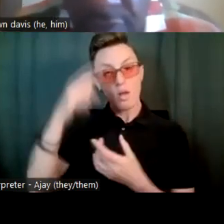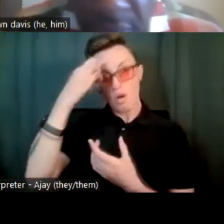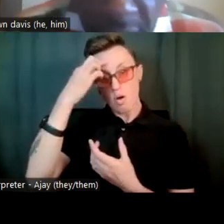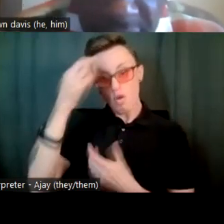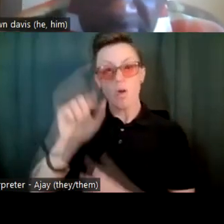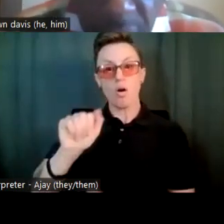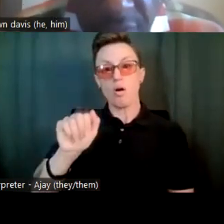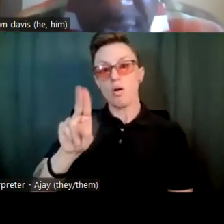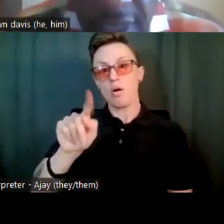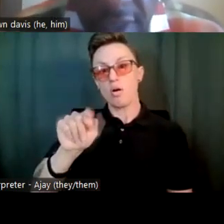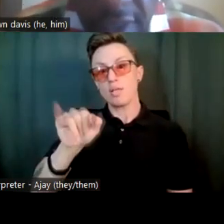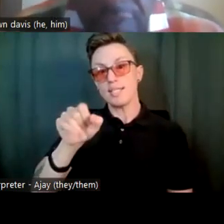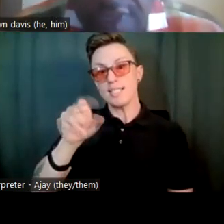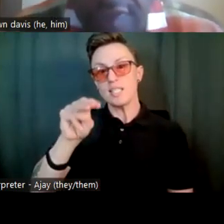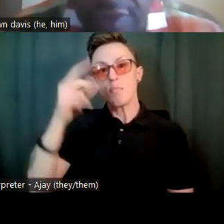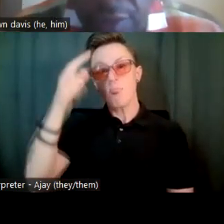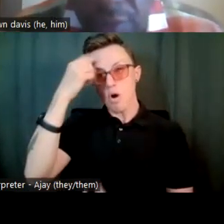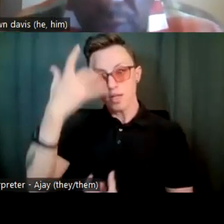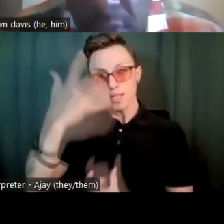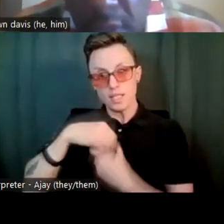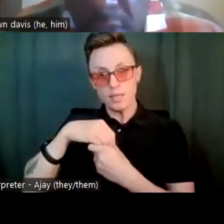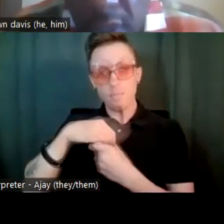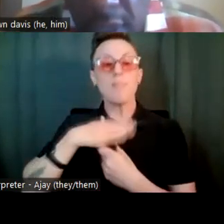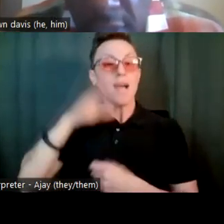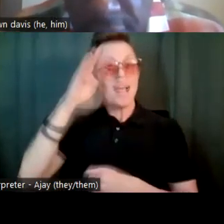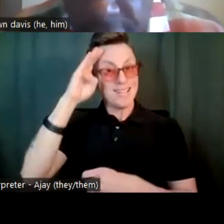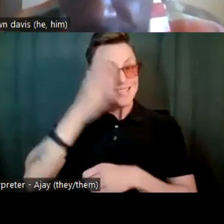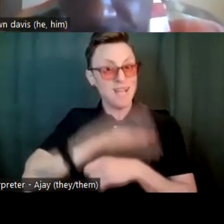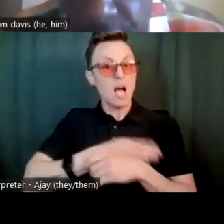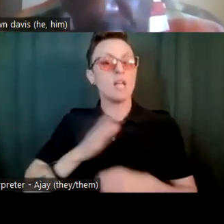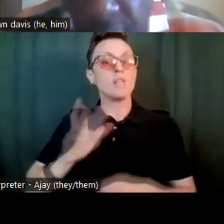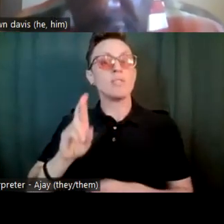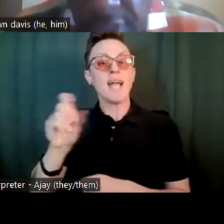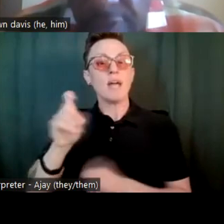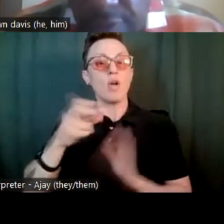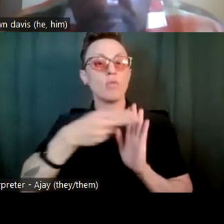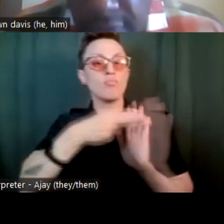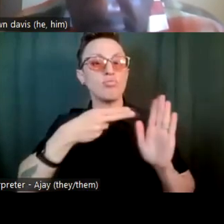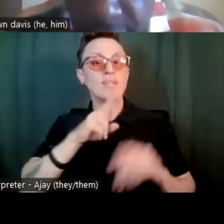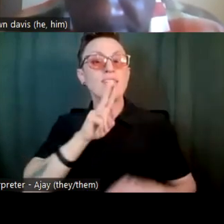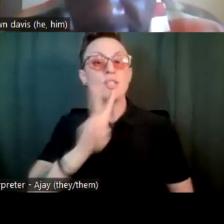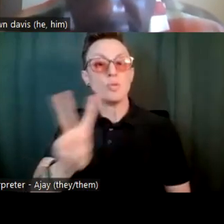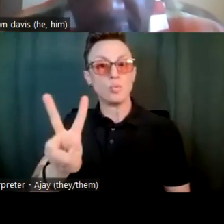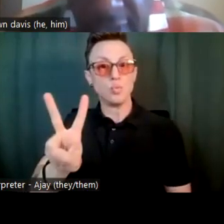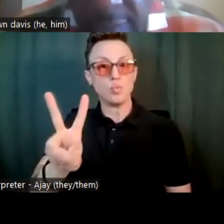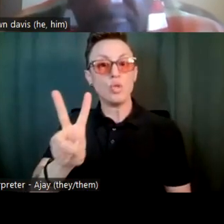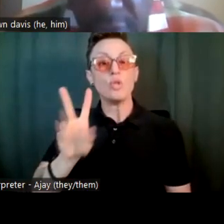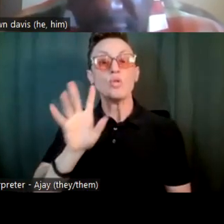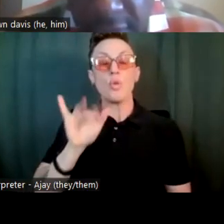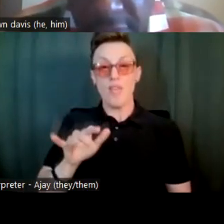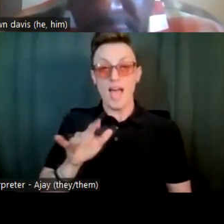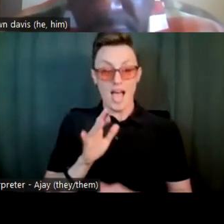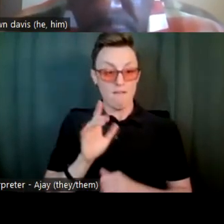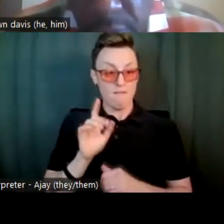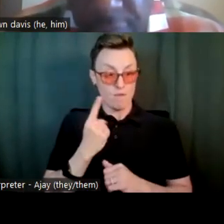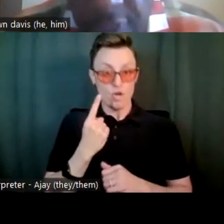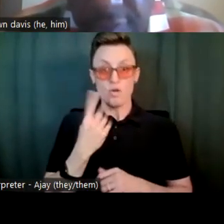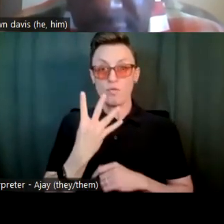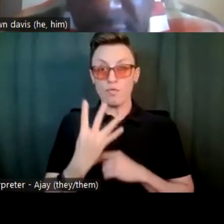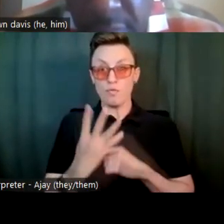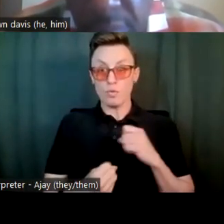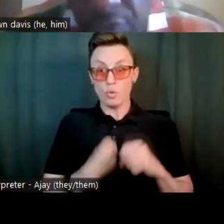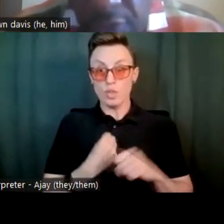first my son was diagnosed at two for the first four years, I spent that time trying to